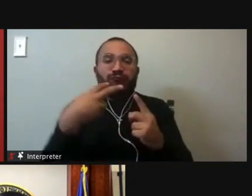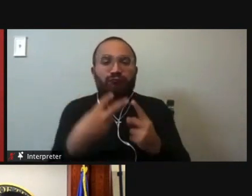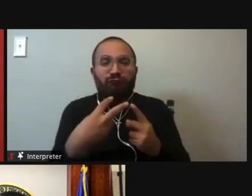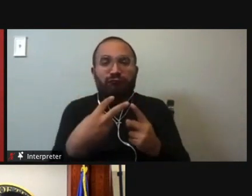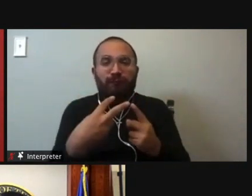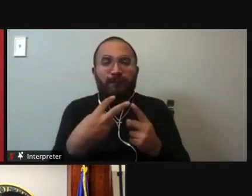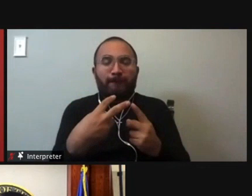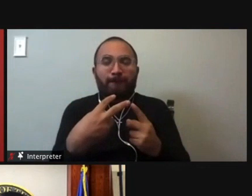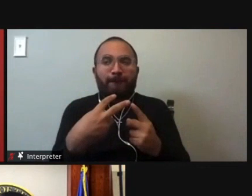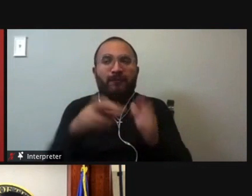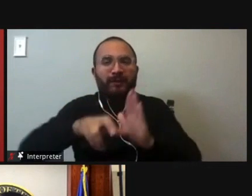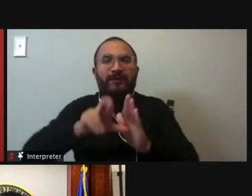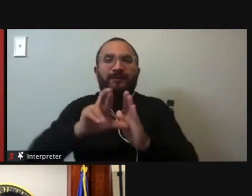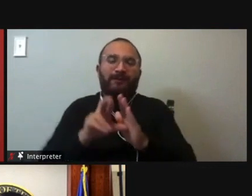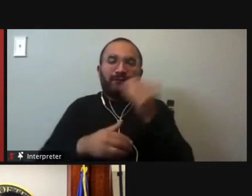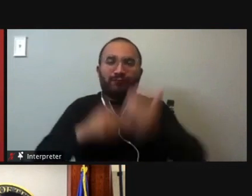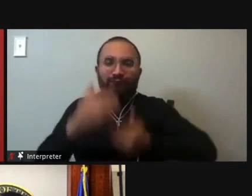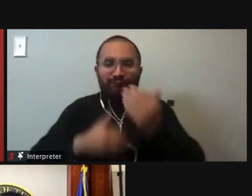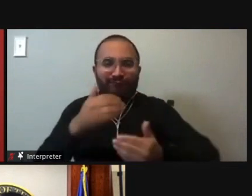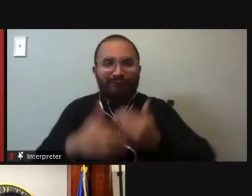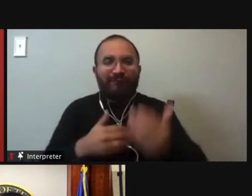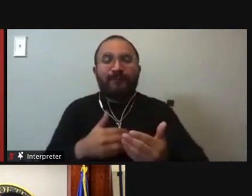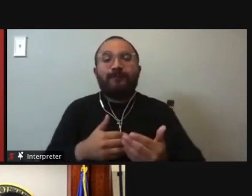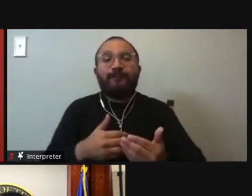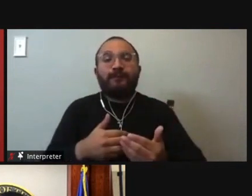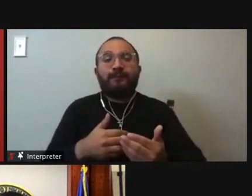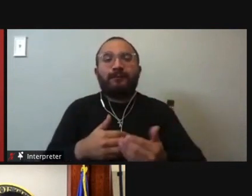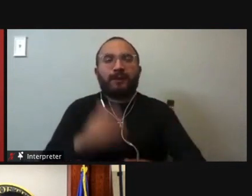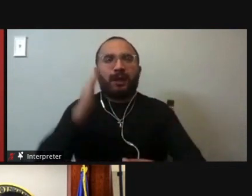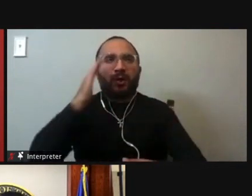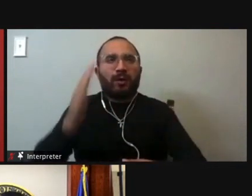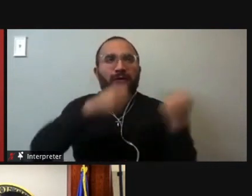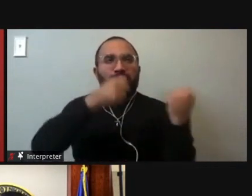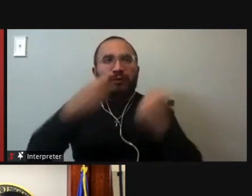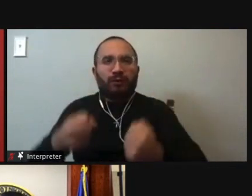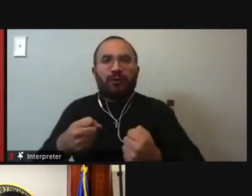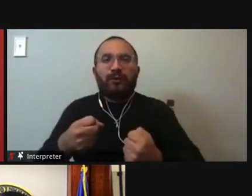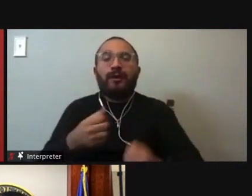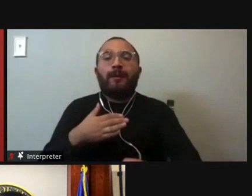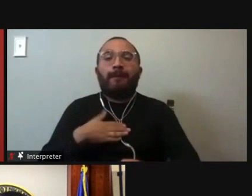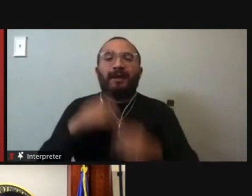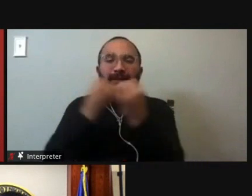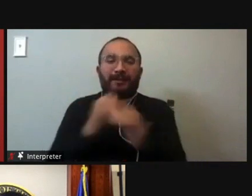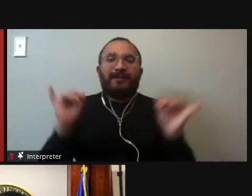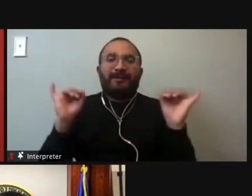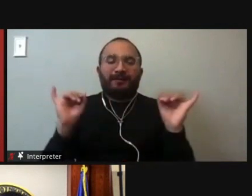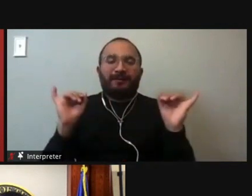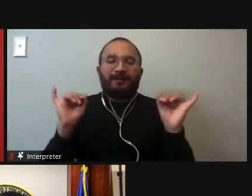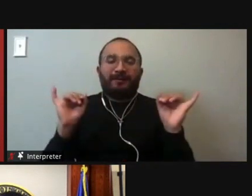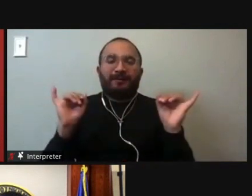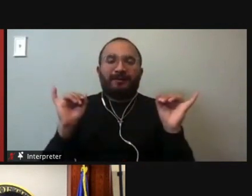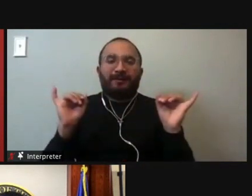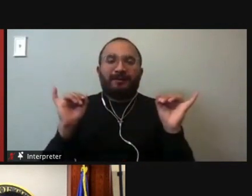review process, which of course would further strengthen my judicial independence and more importantly, the